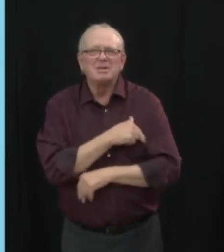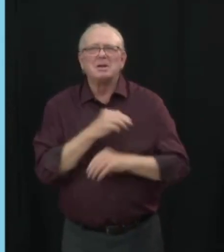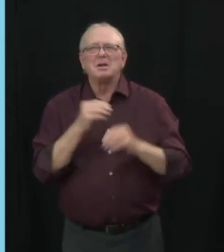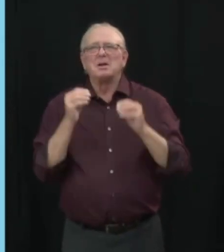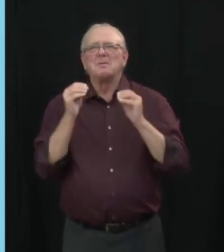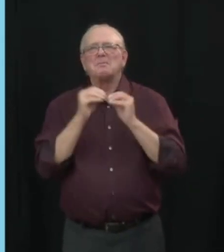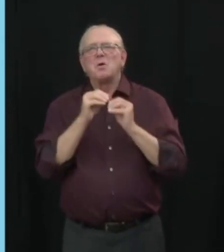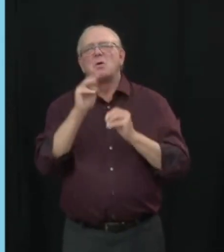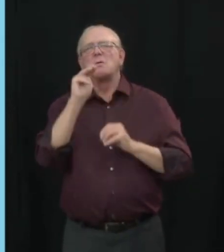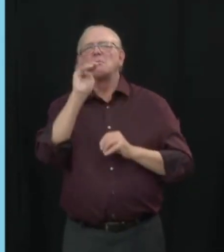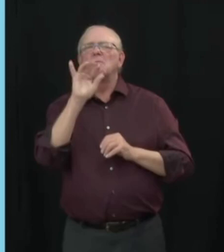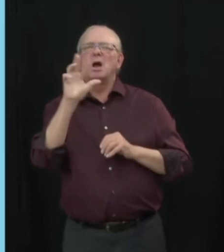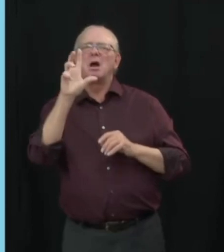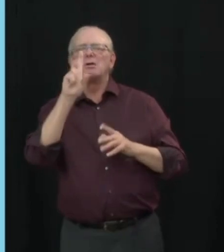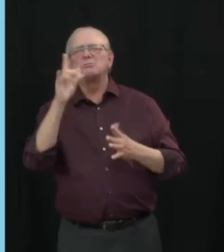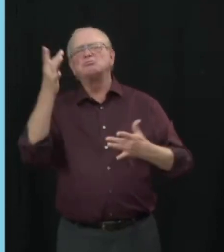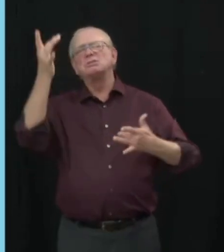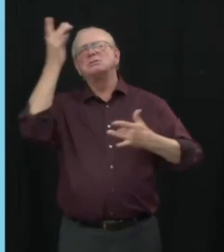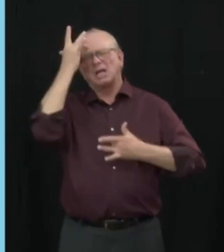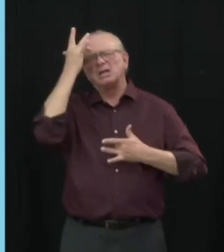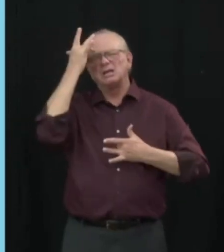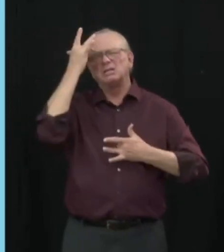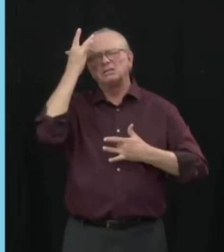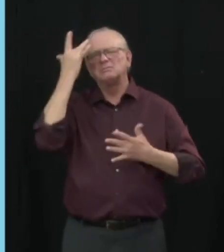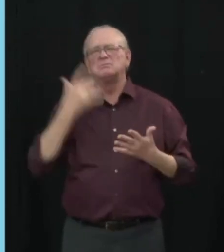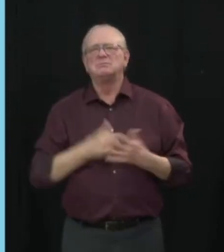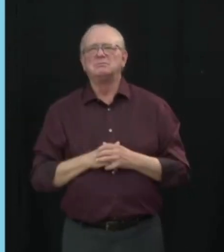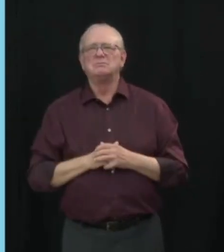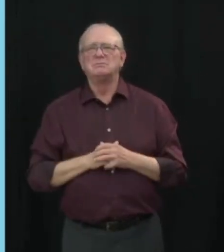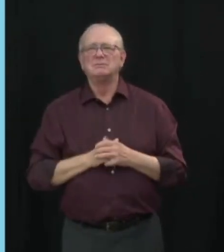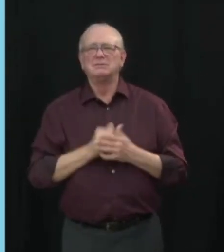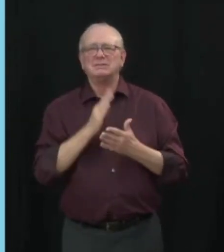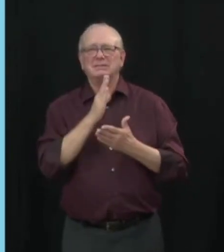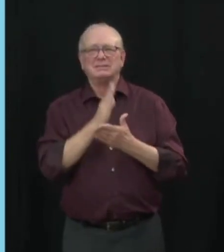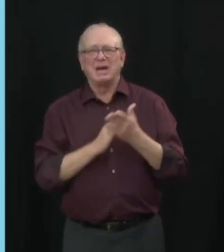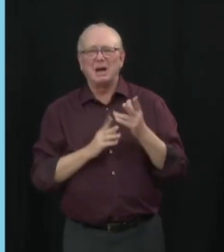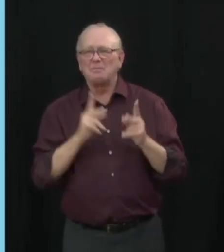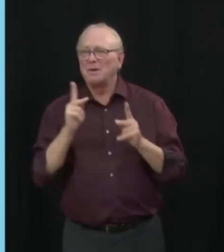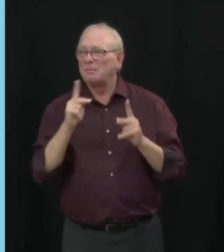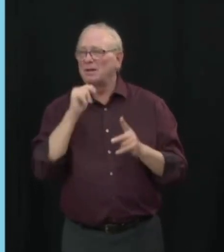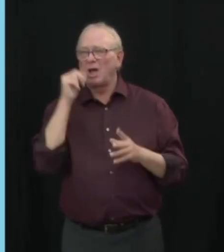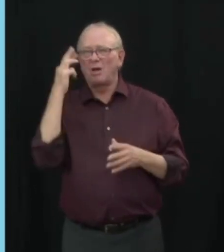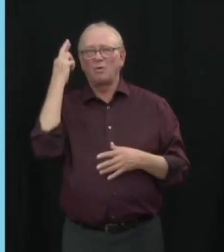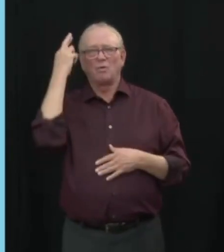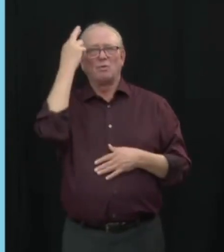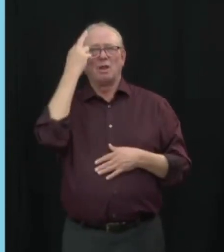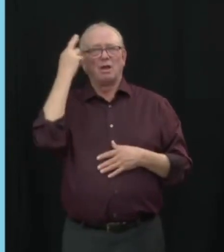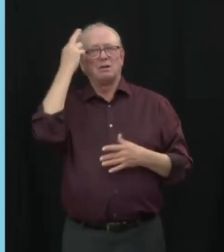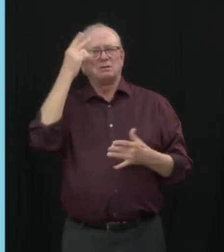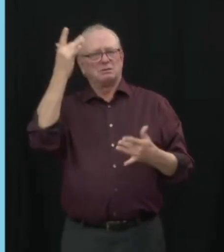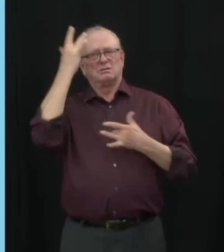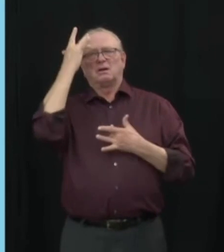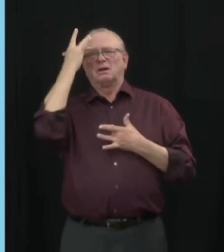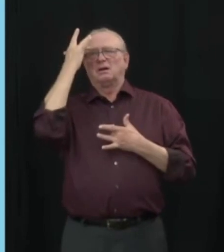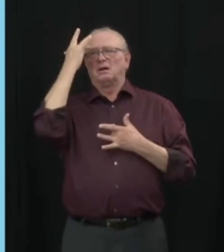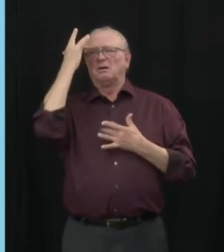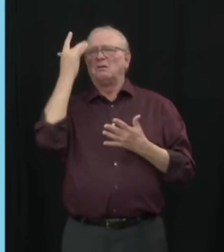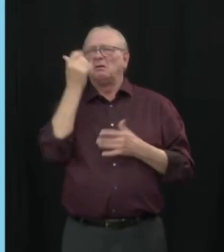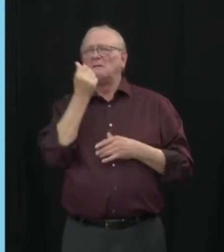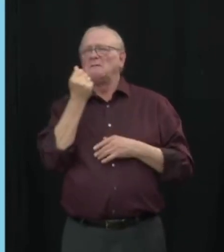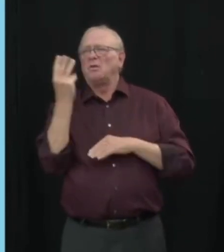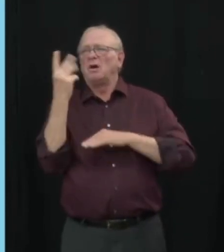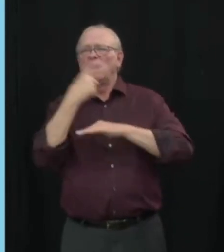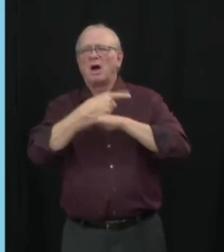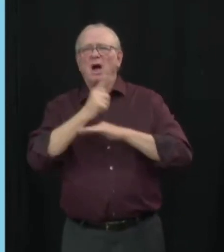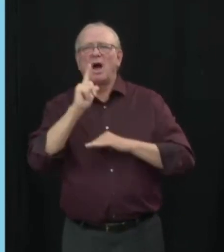people. Some individuals may not even notice their symptoms until a couple of days have passed, owing to spring and allergy